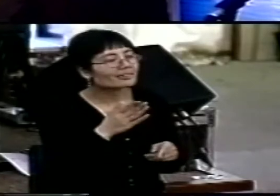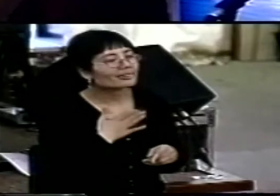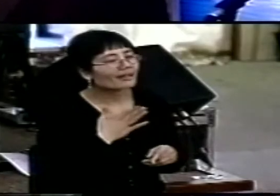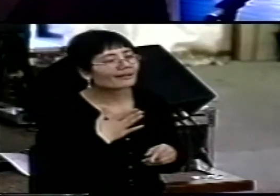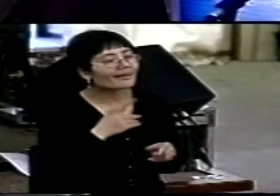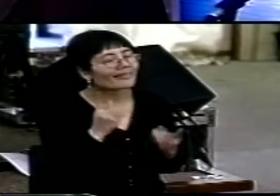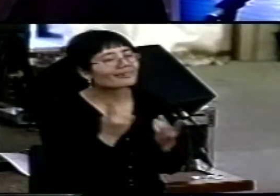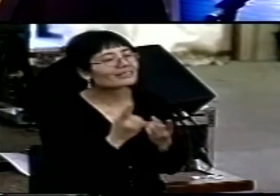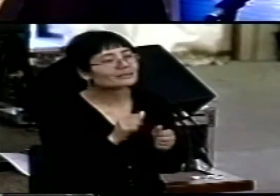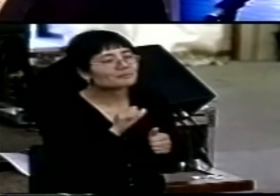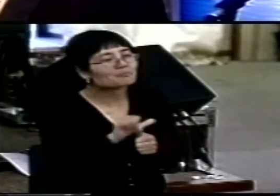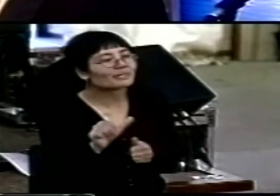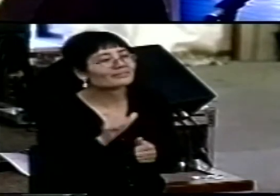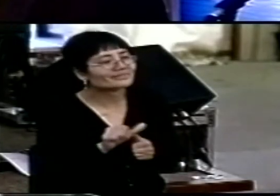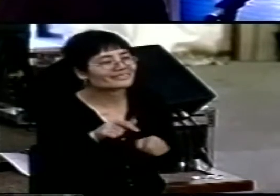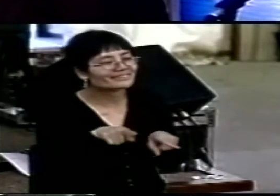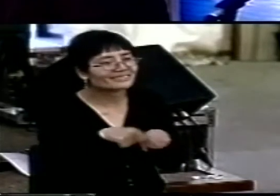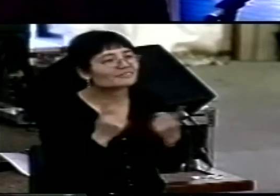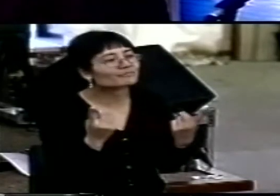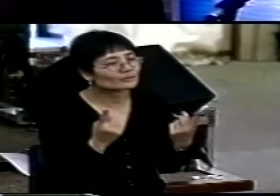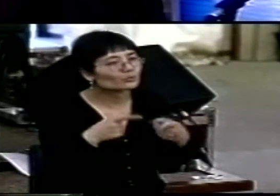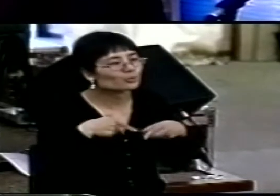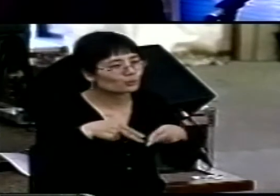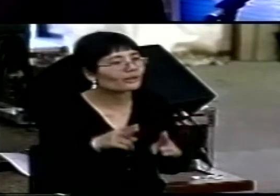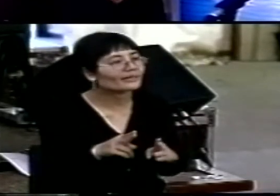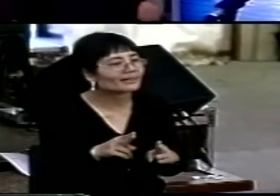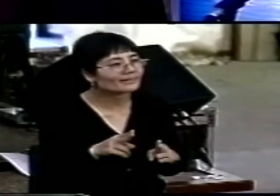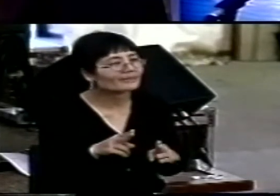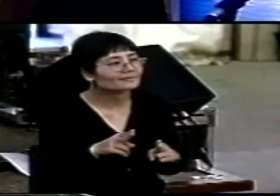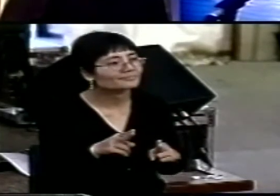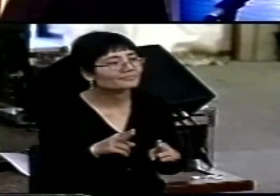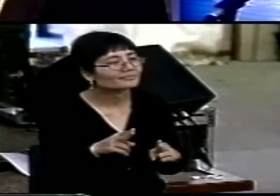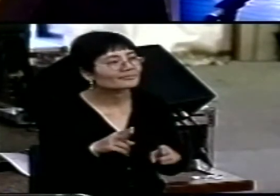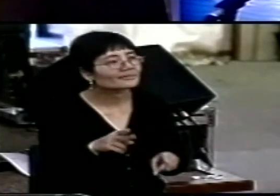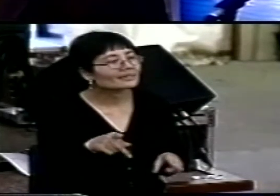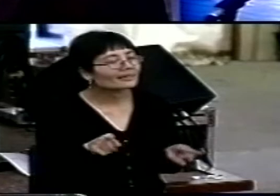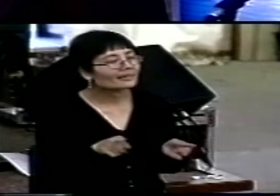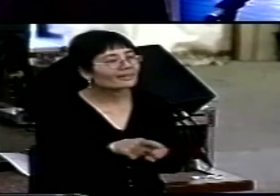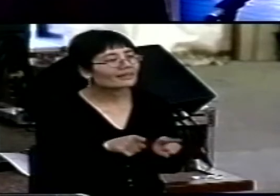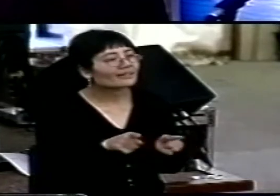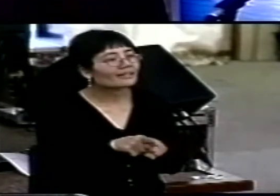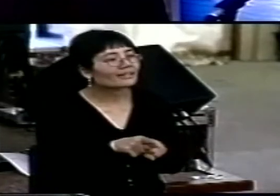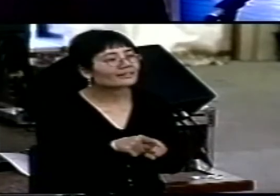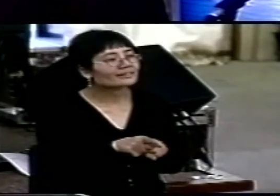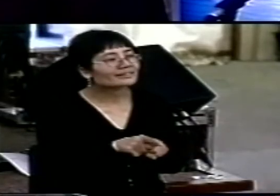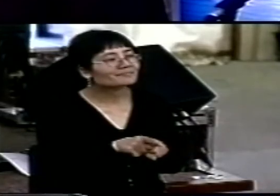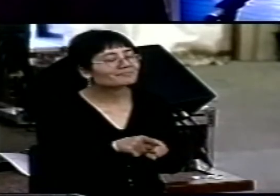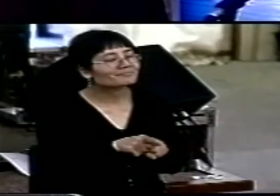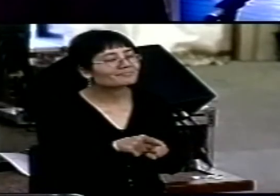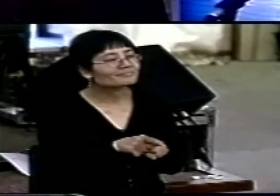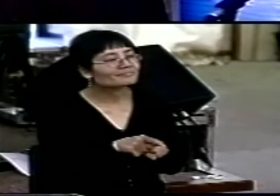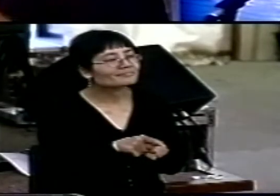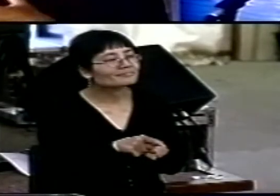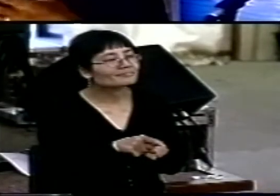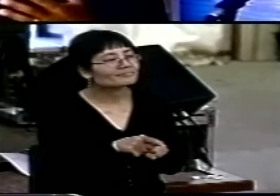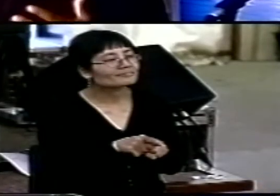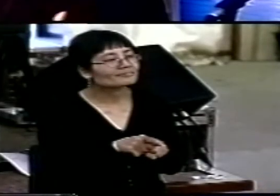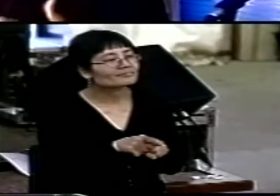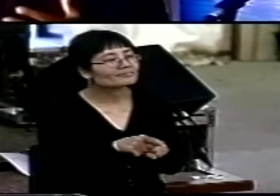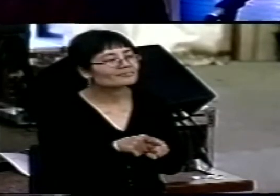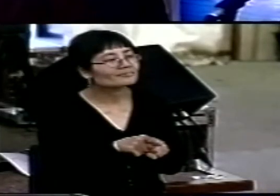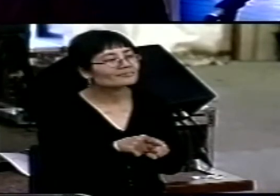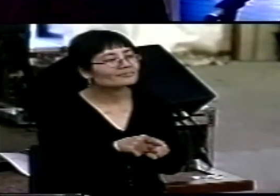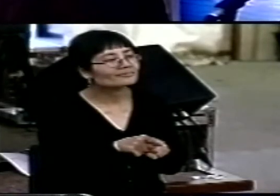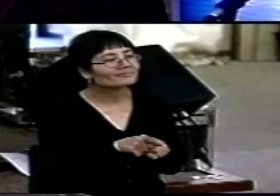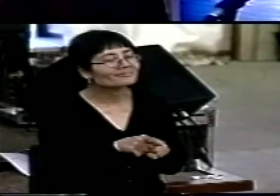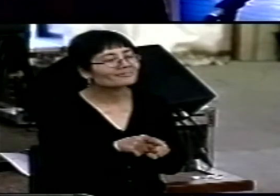like the way they do things. One of the most difficult things about ecumenical type affairs or unity